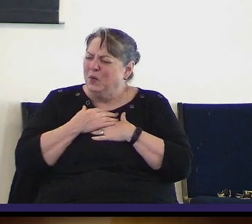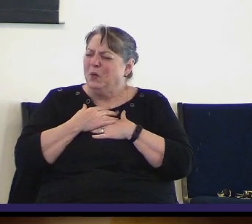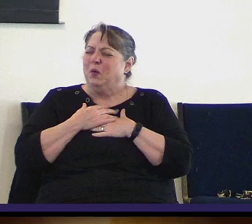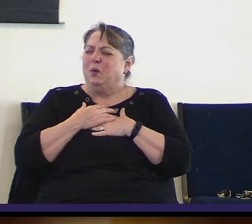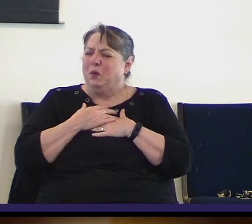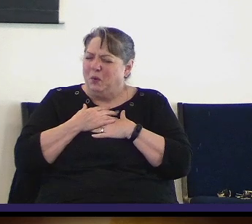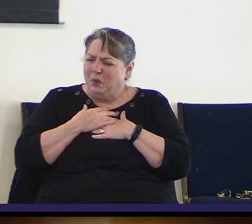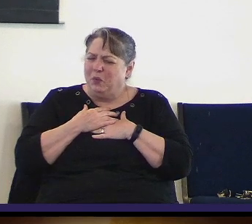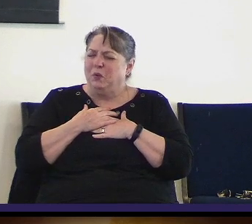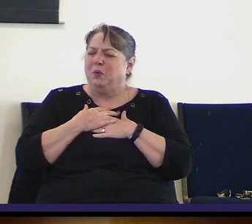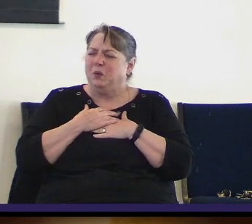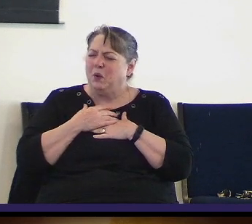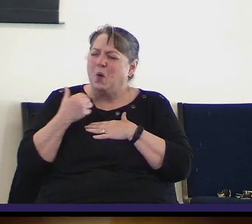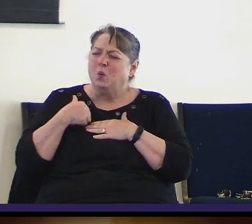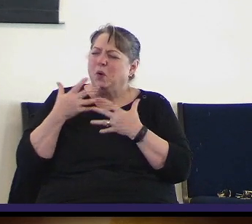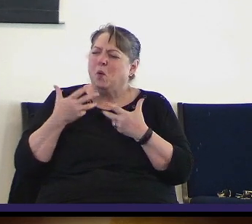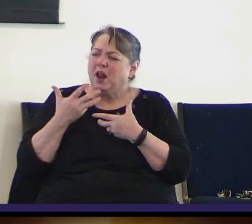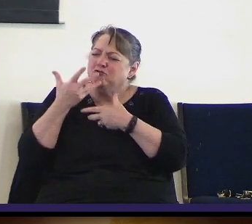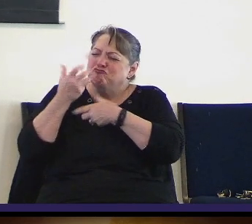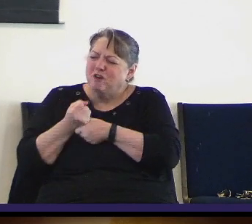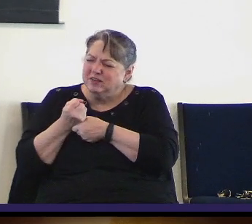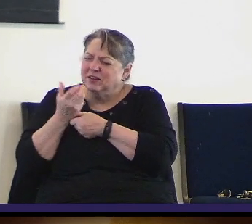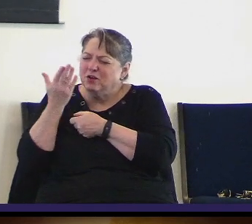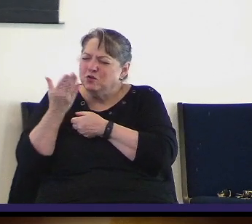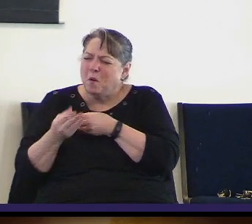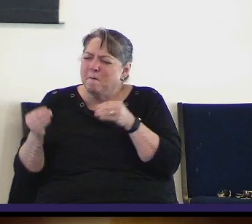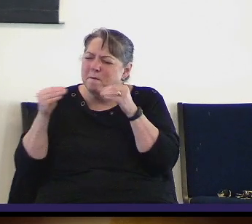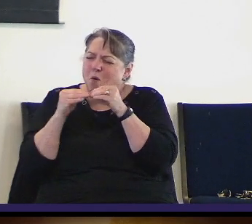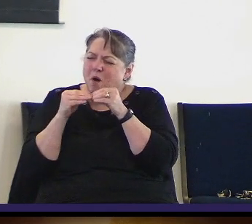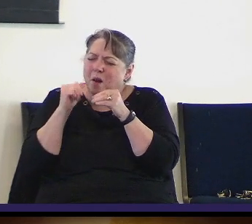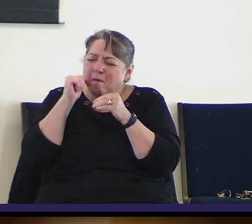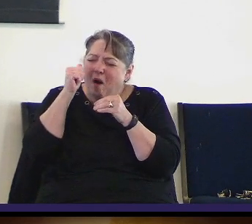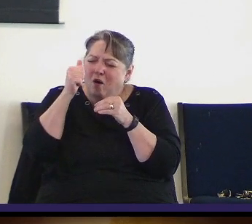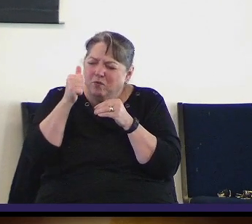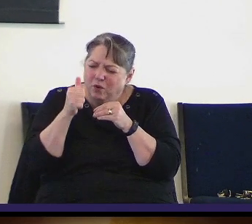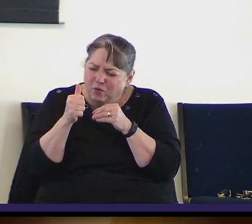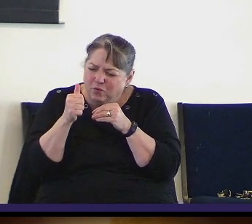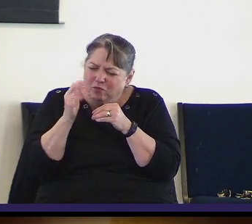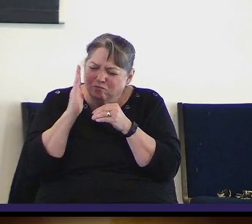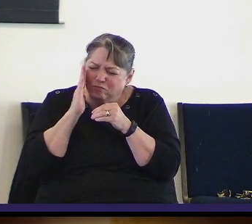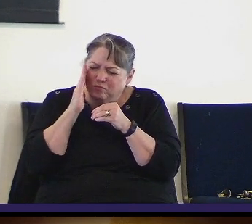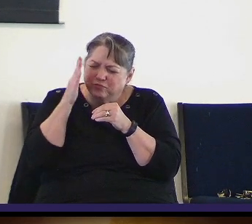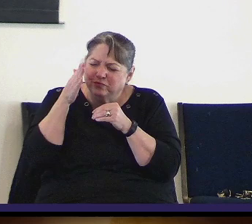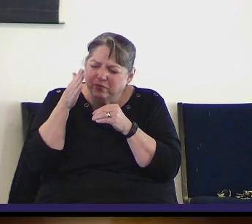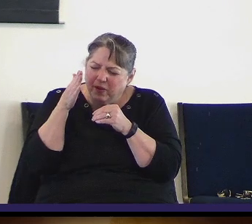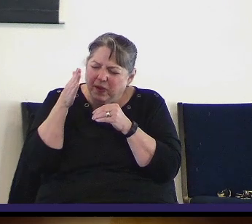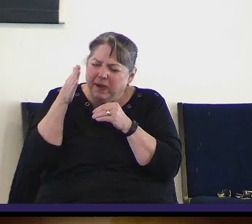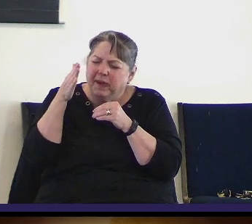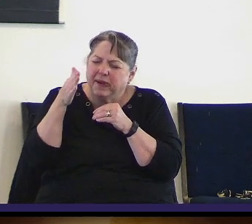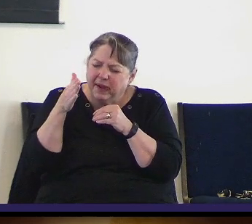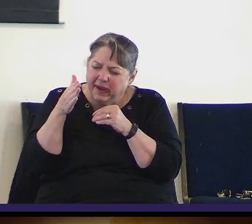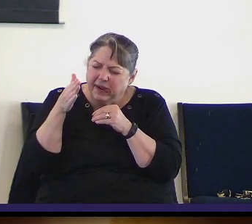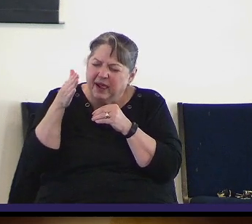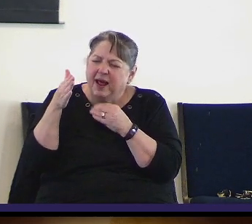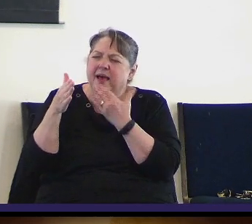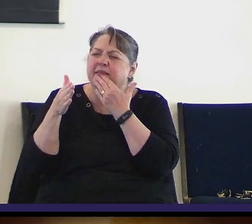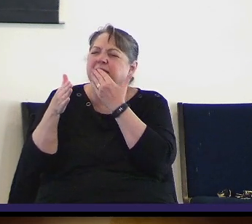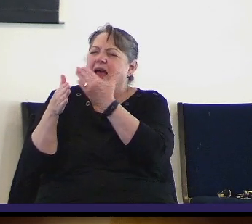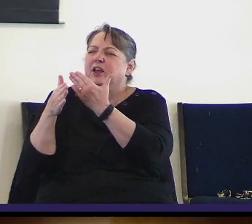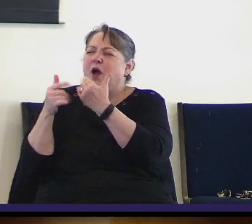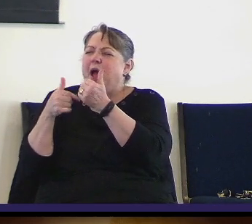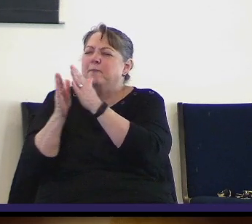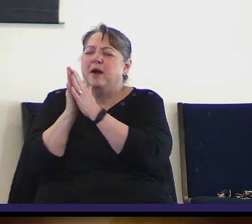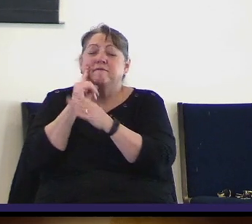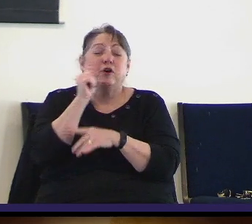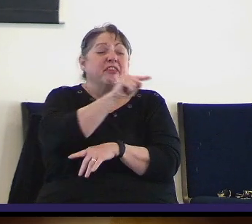reason to trust you to do it some more tomorrow so father we thank you and we praise you I commit to you these your